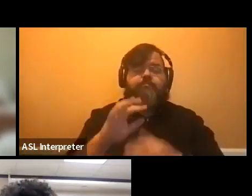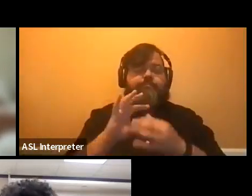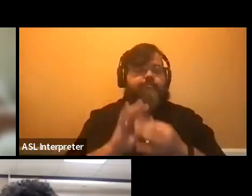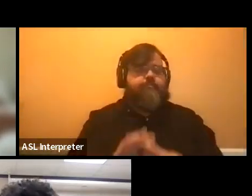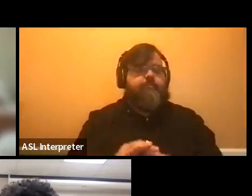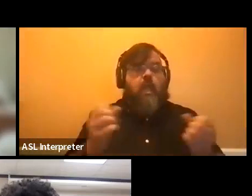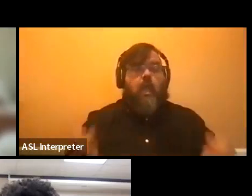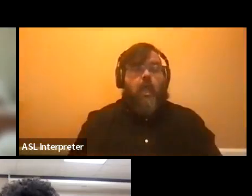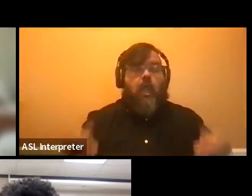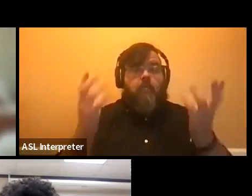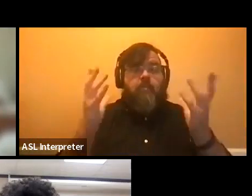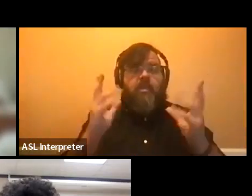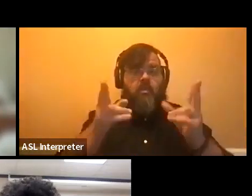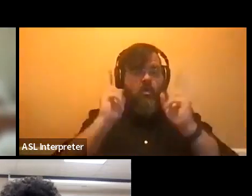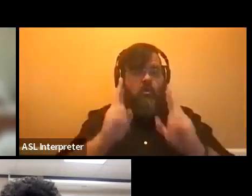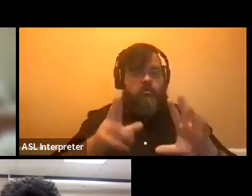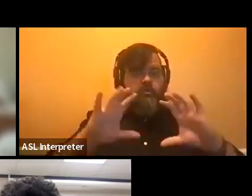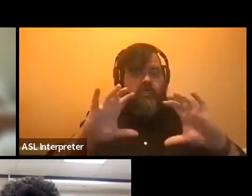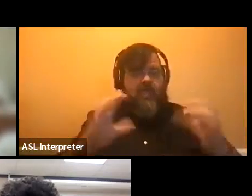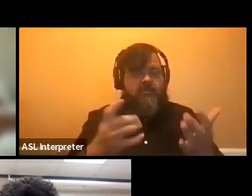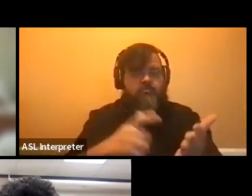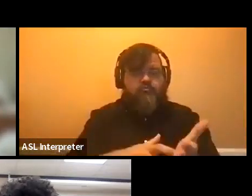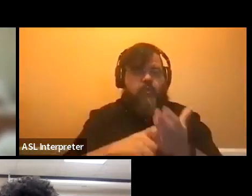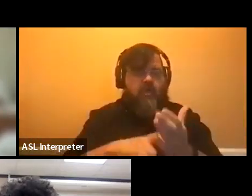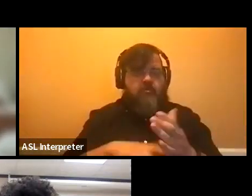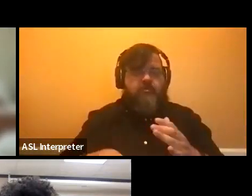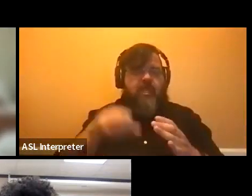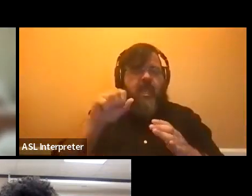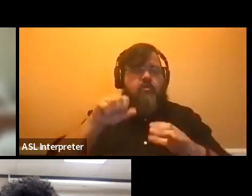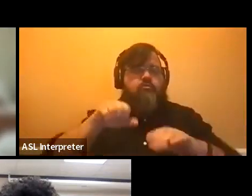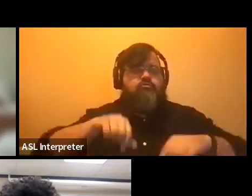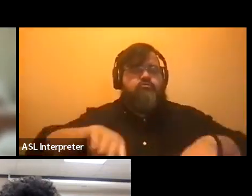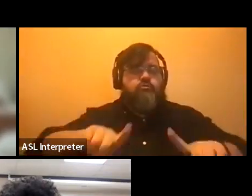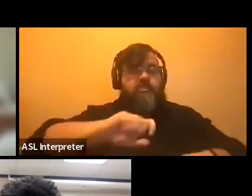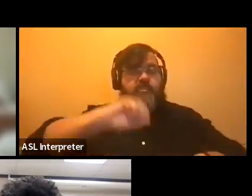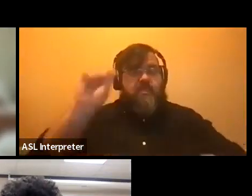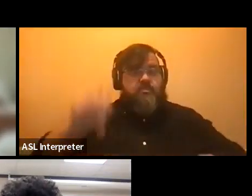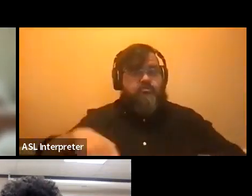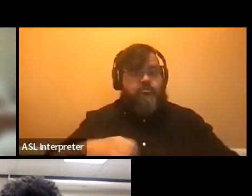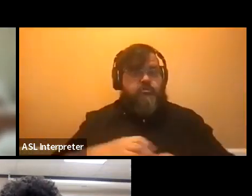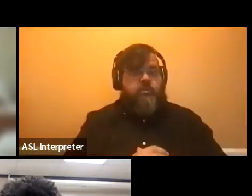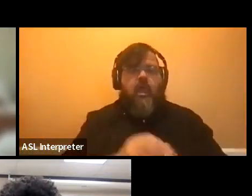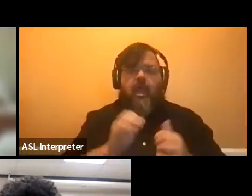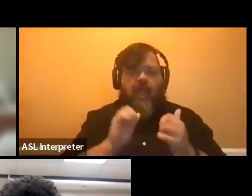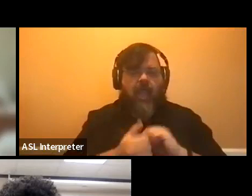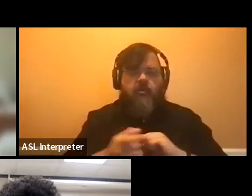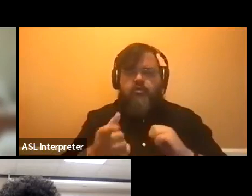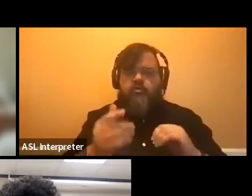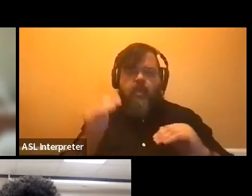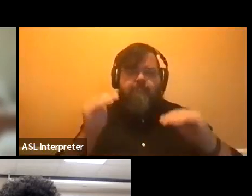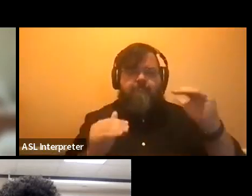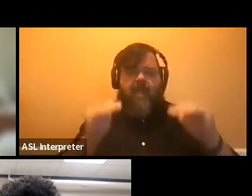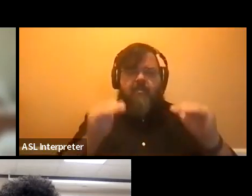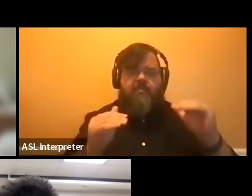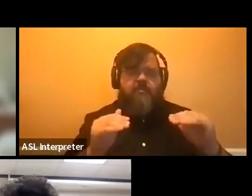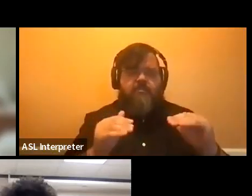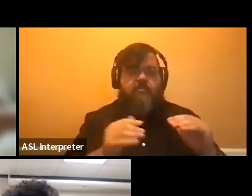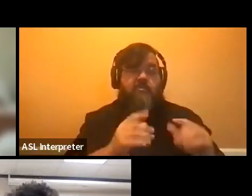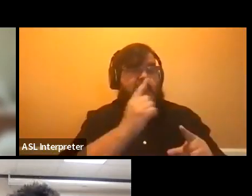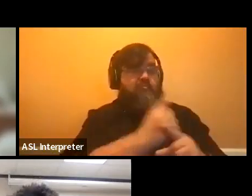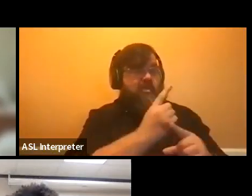semester. So can you guys speak to that in terms of how many, how do you balance your course load with your honors classes?